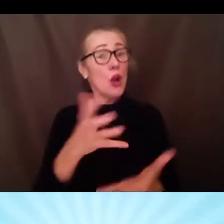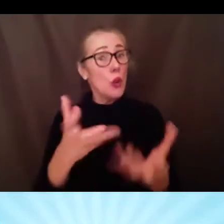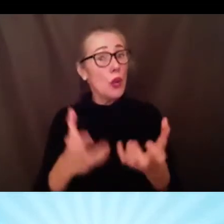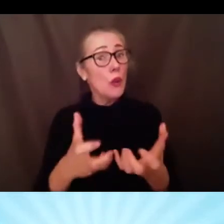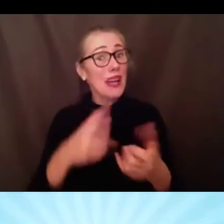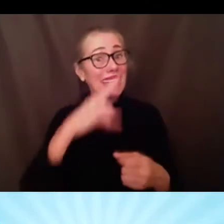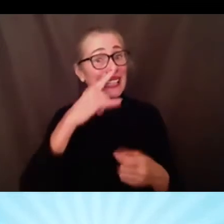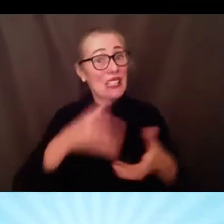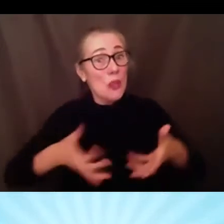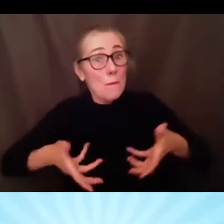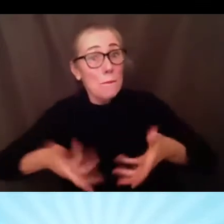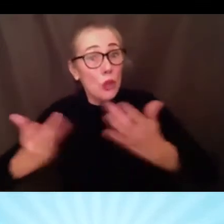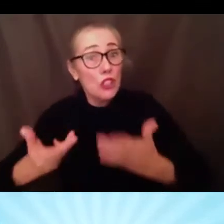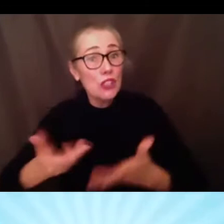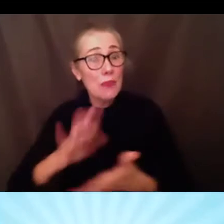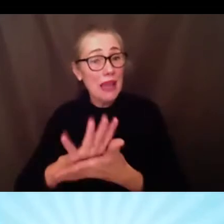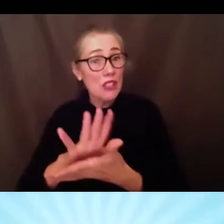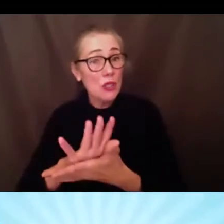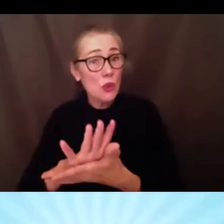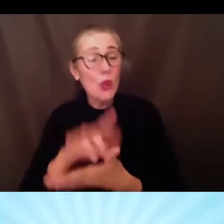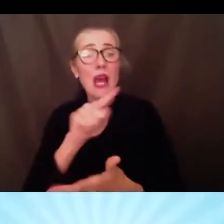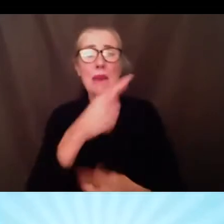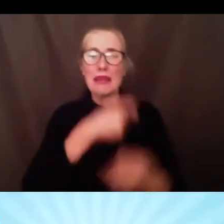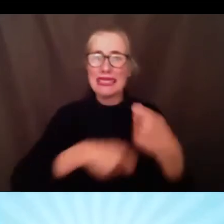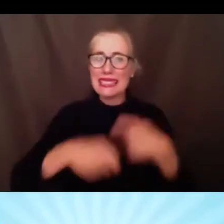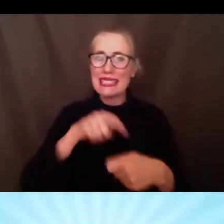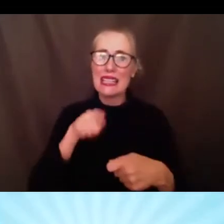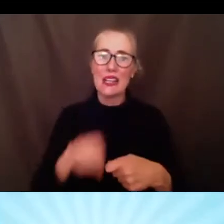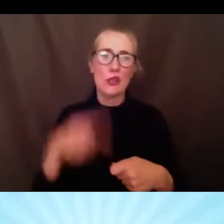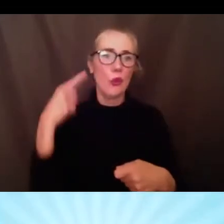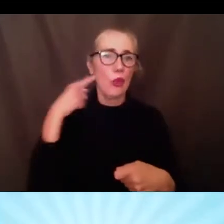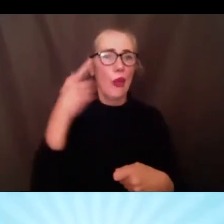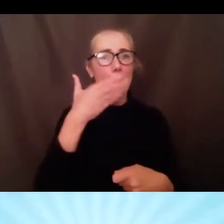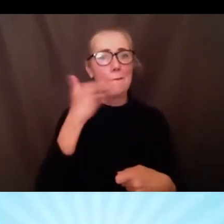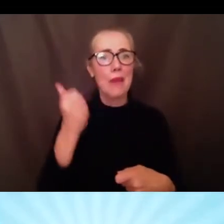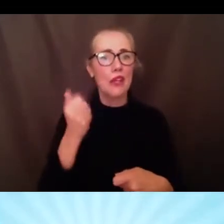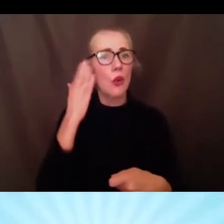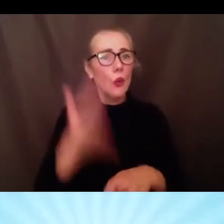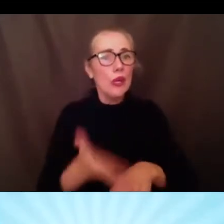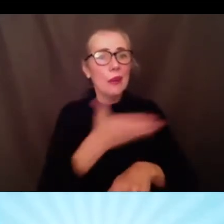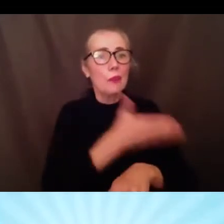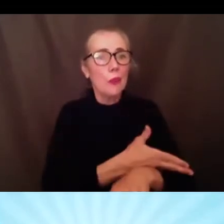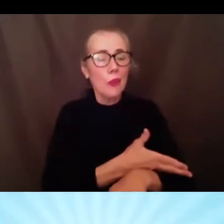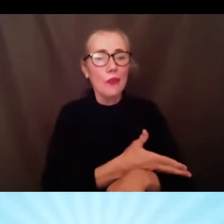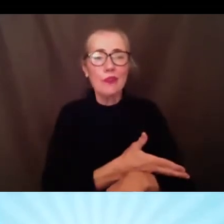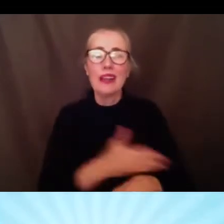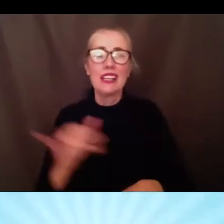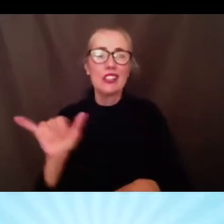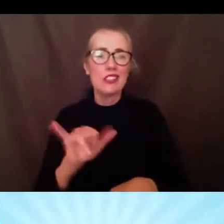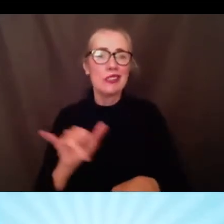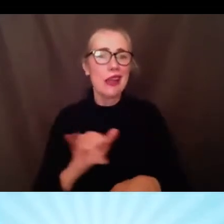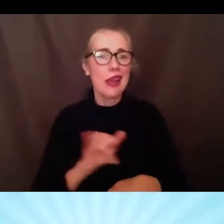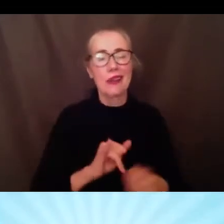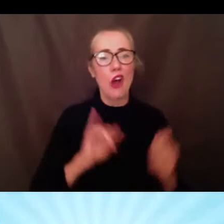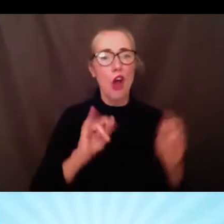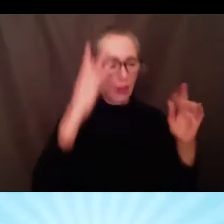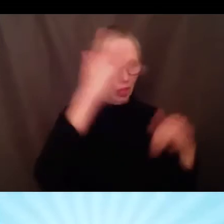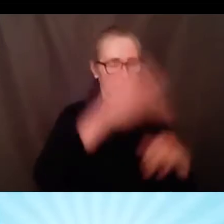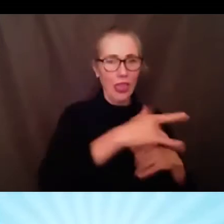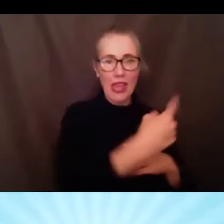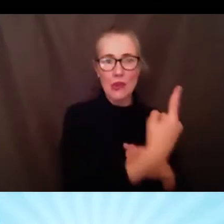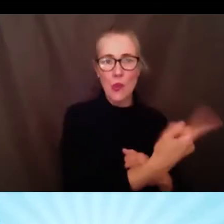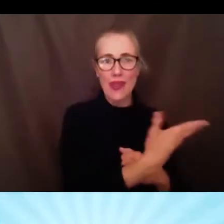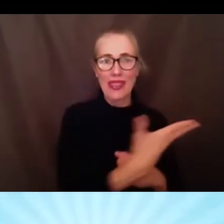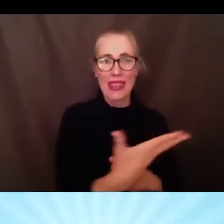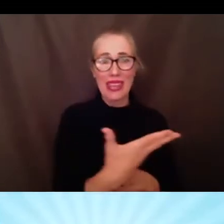school when we could have the district put all of its eggs in one basket hoping for better days unfortunately covid will continue to prevent a return to school